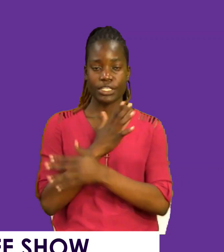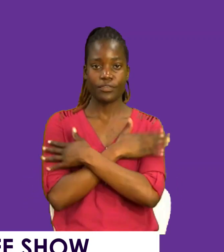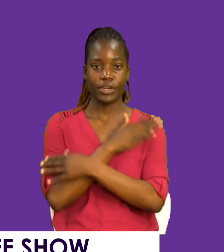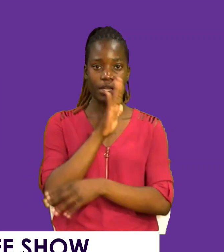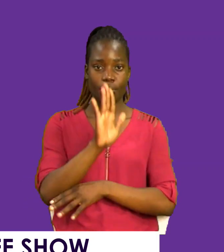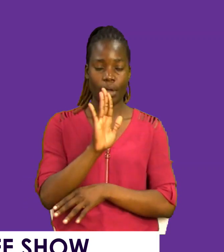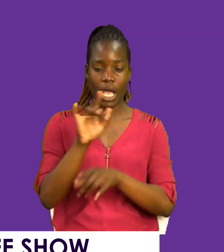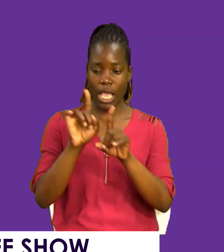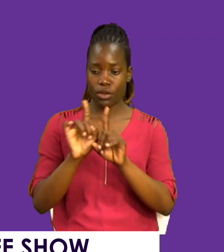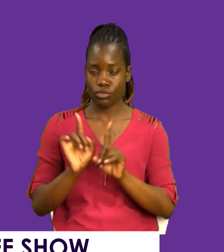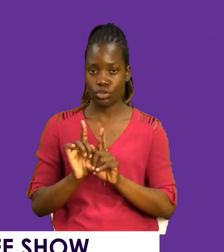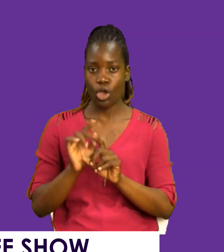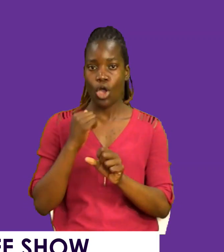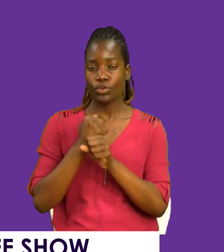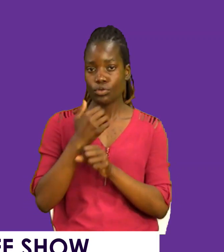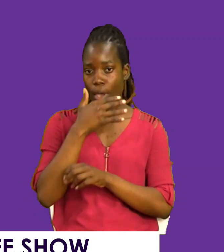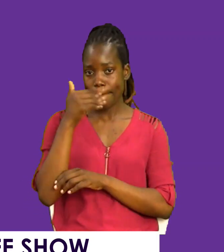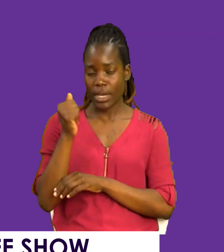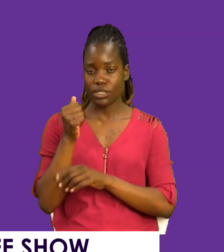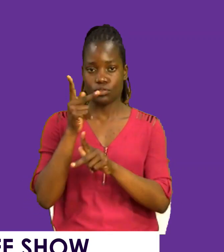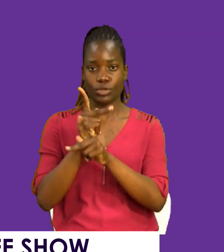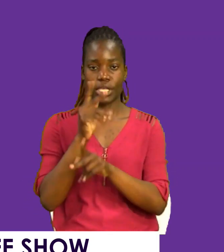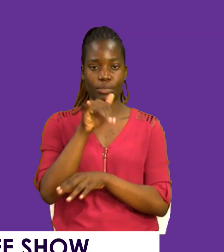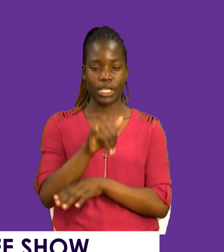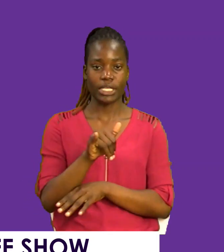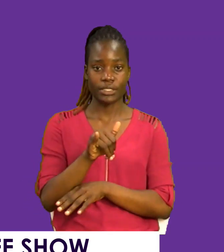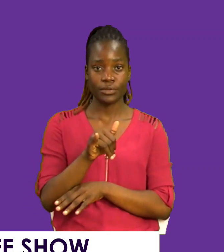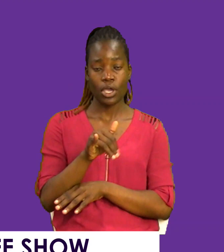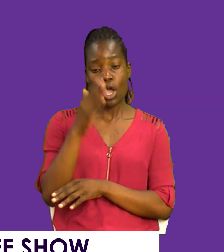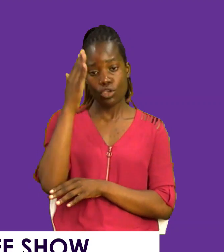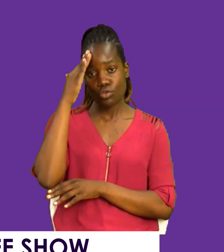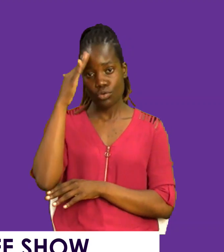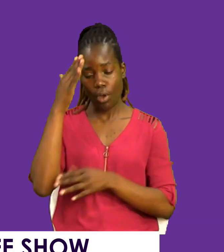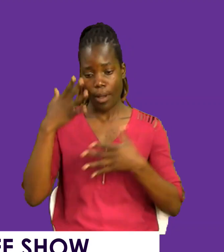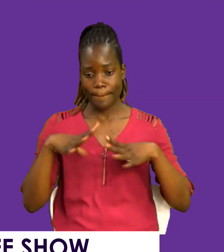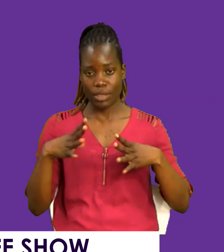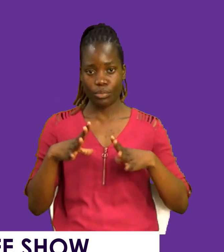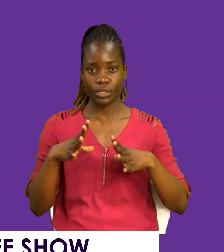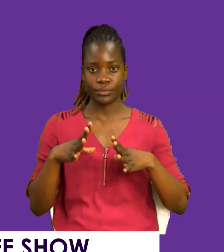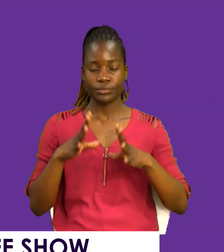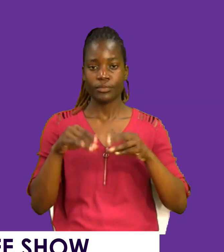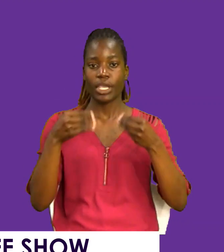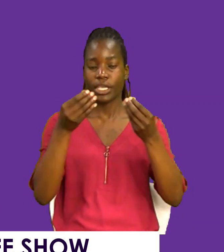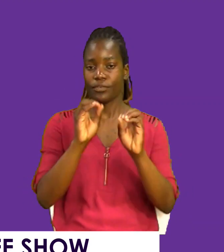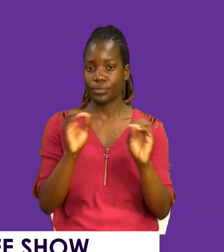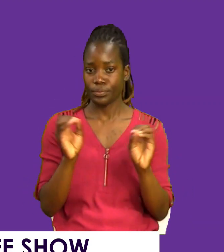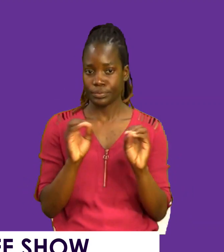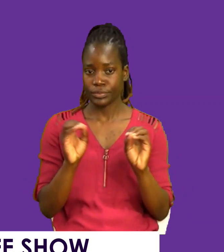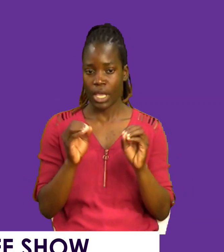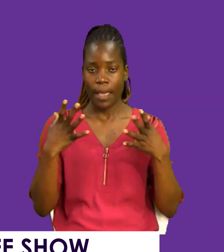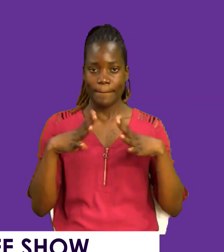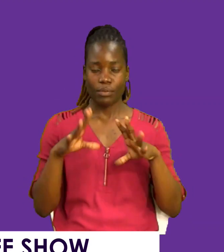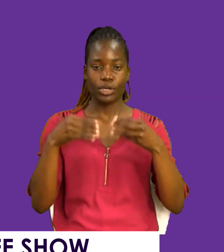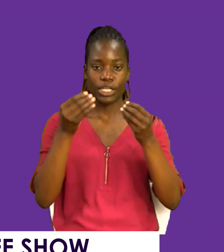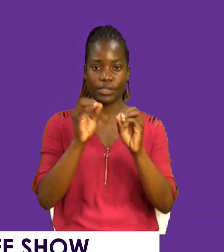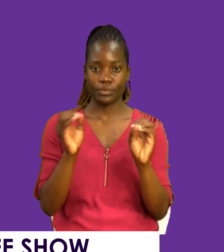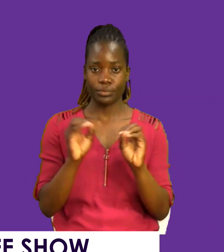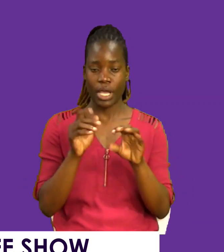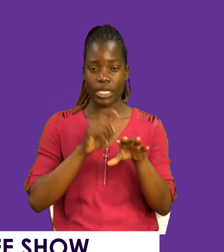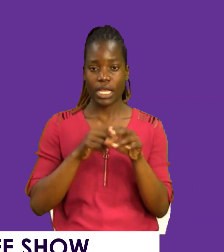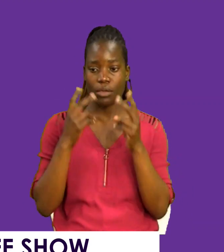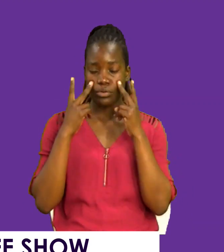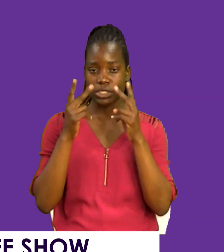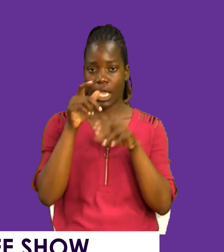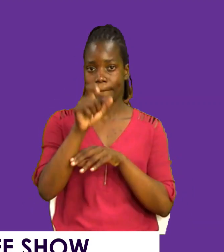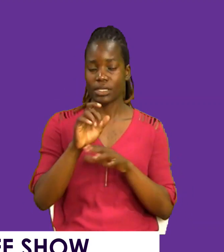friends. Visit them. Do your best to maintain it. You know, people don't just give. People don't just give. When you